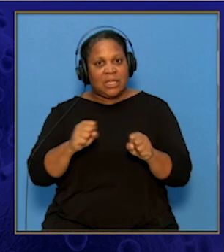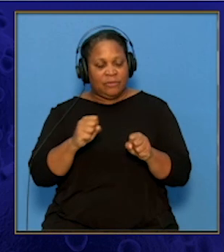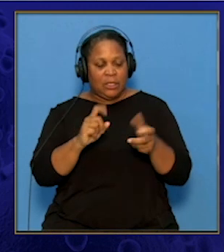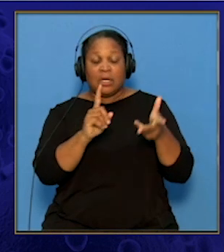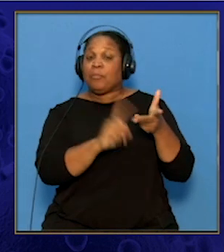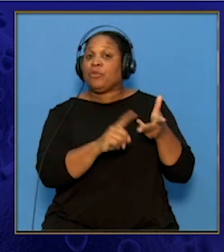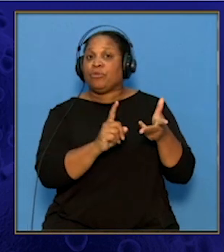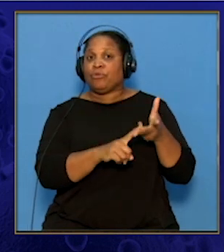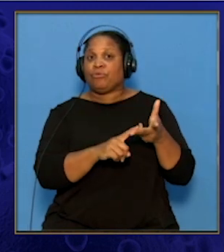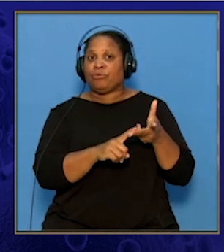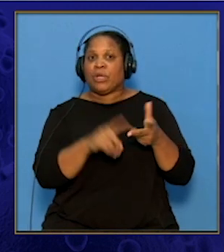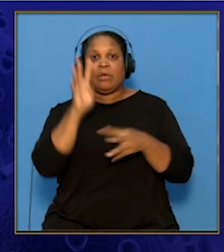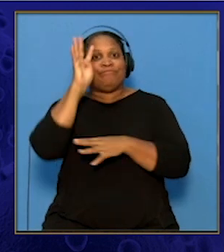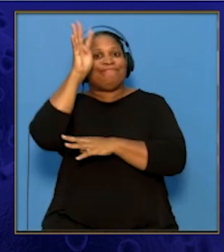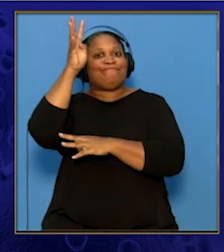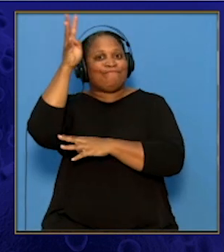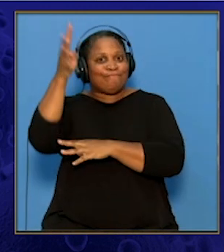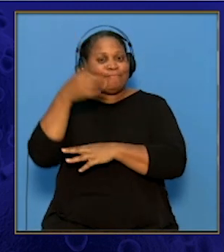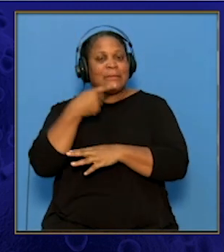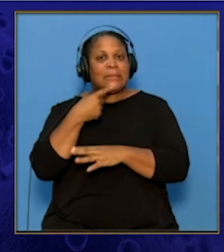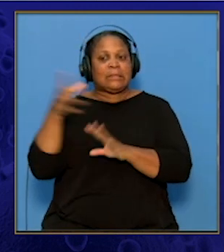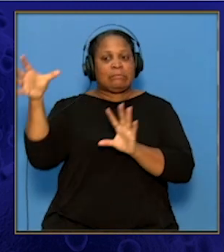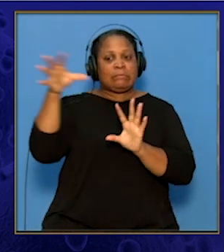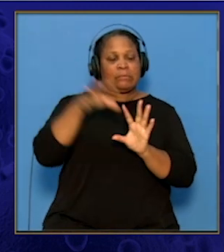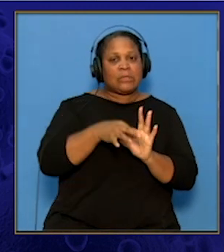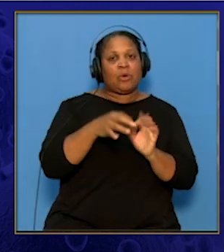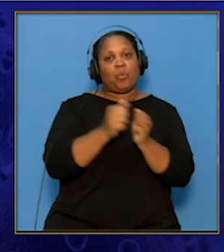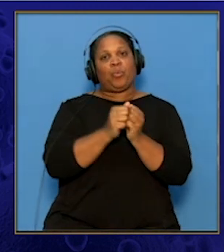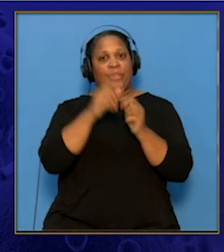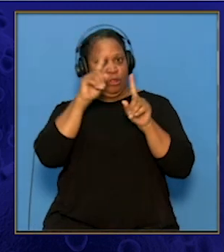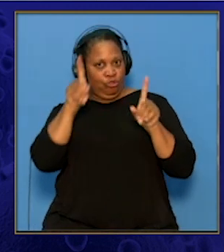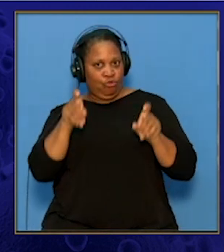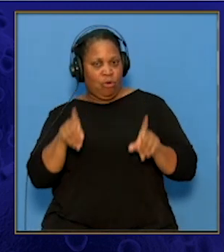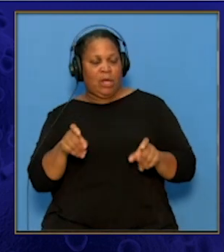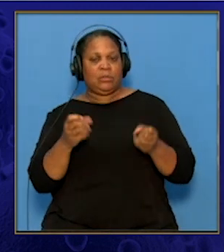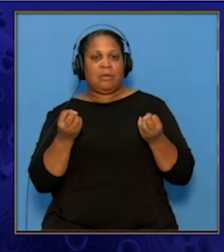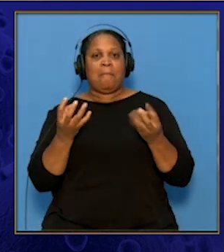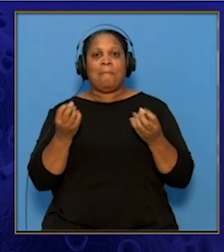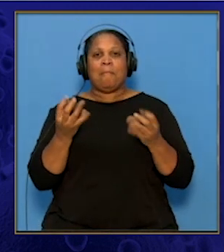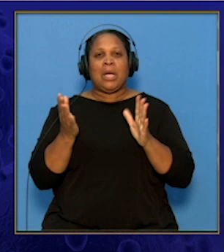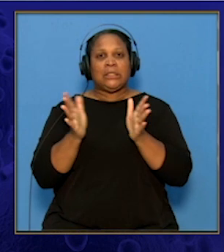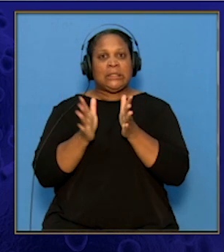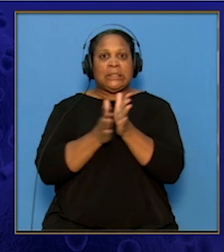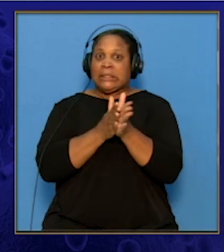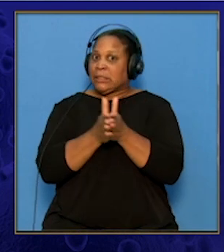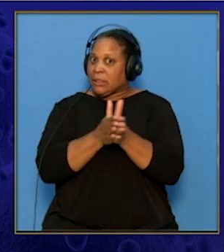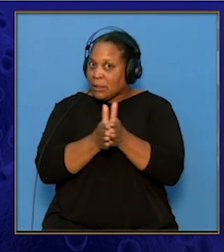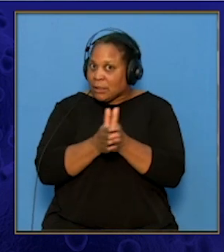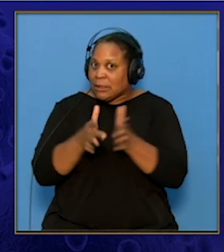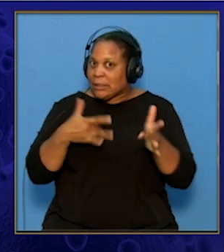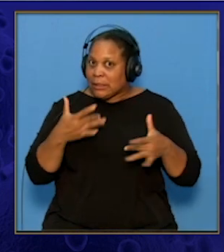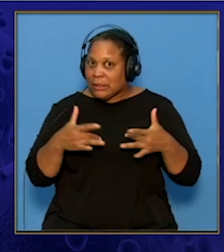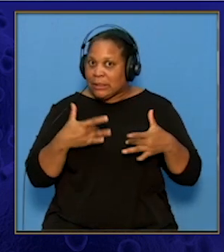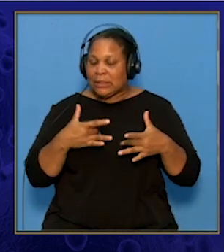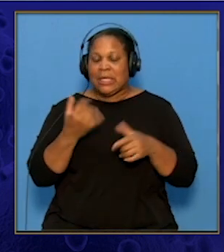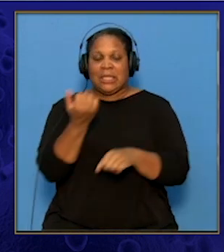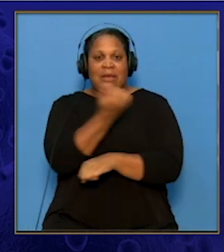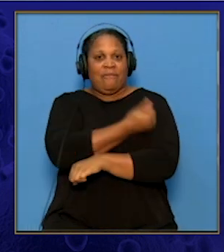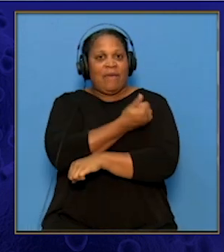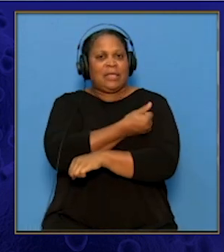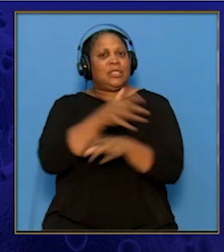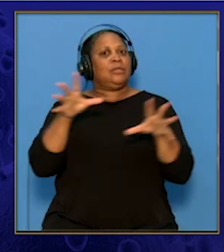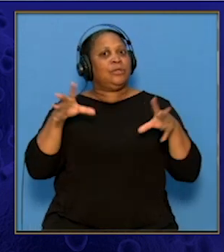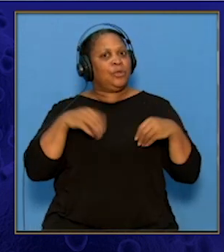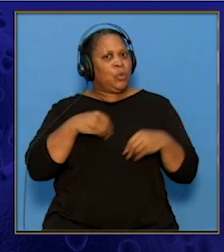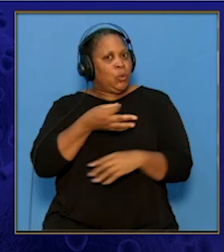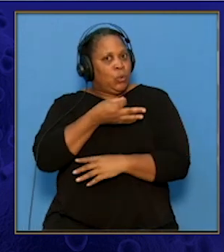planning also happened concurrently with the trials. With much anticipation that the vaccine could be approved at